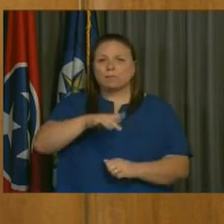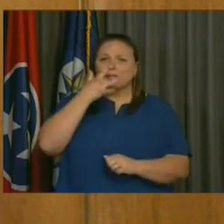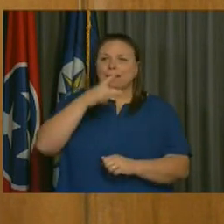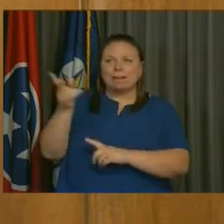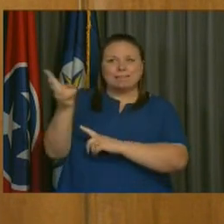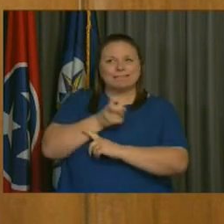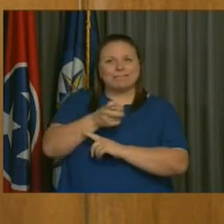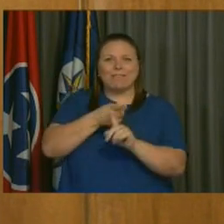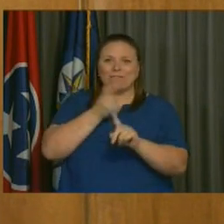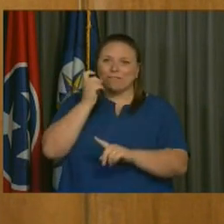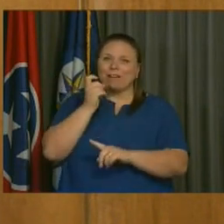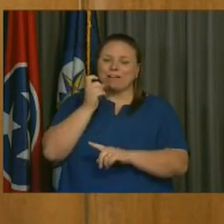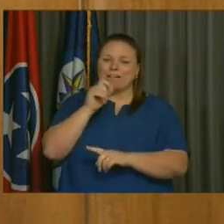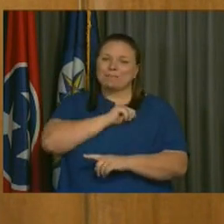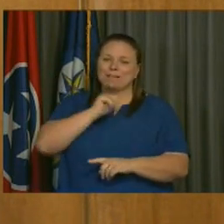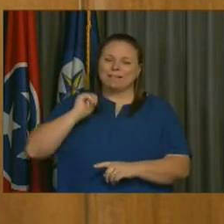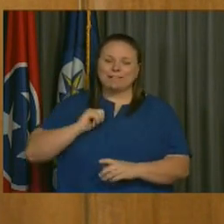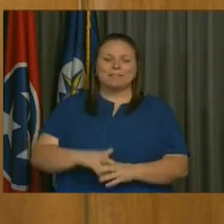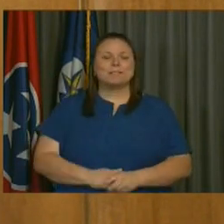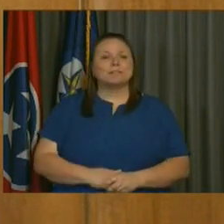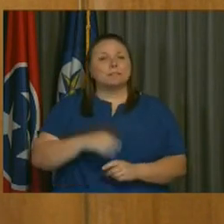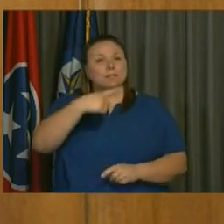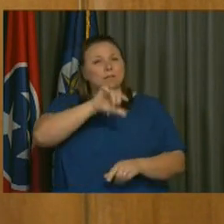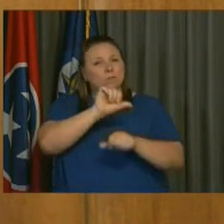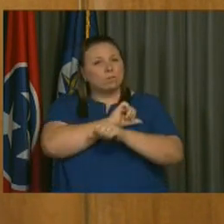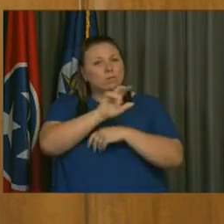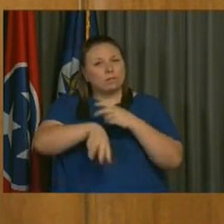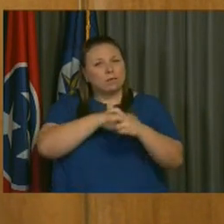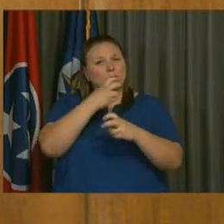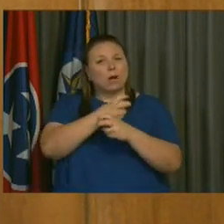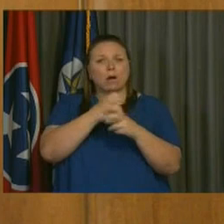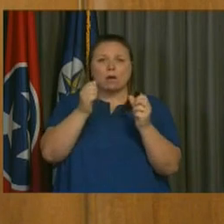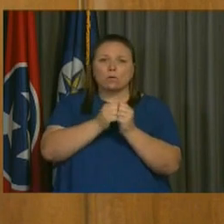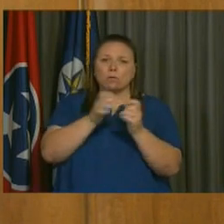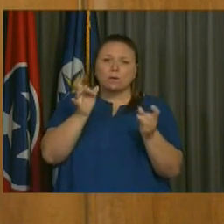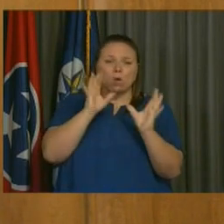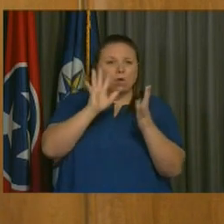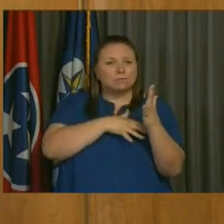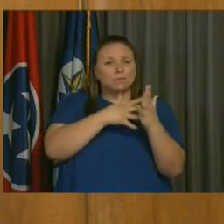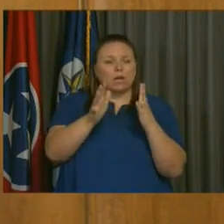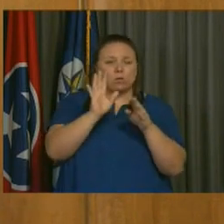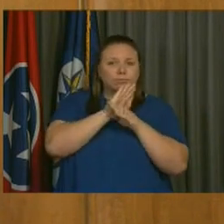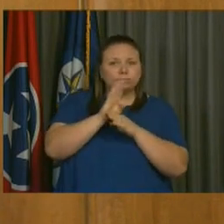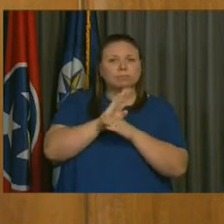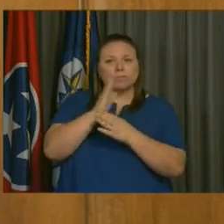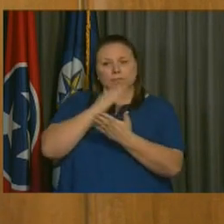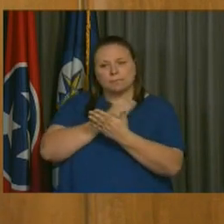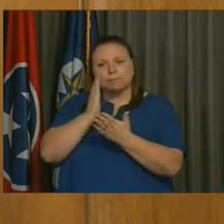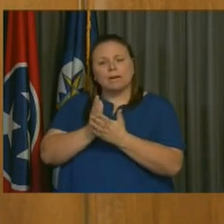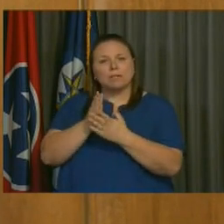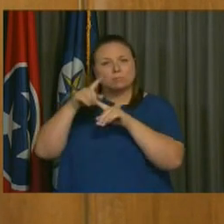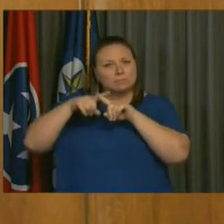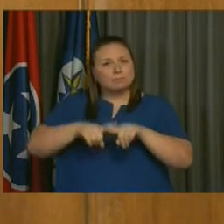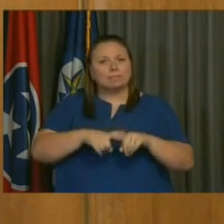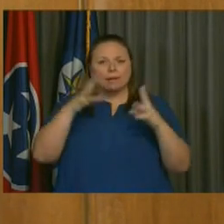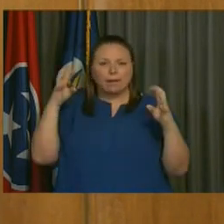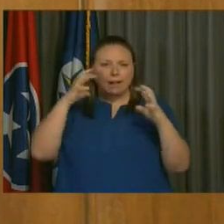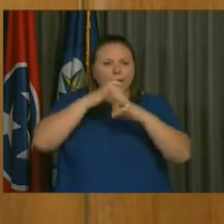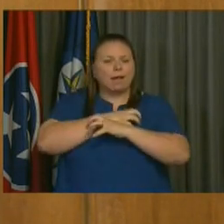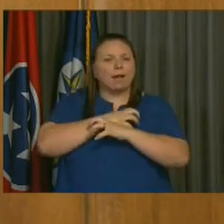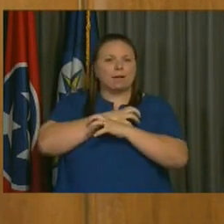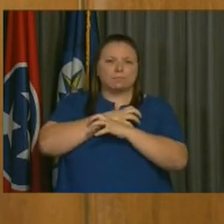stolen her from Atlanta. This team is working on a highly compressed schedule, as you know. Budgets are inherently relying on complex